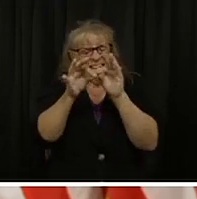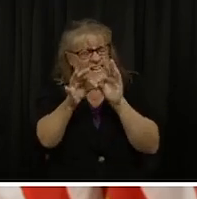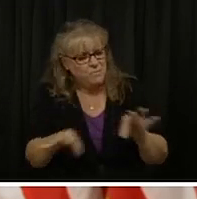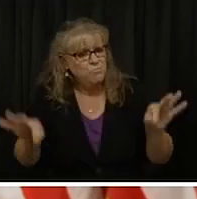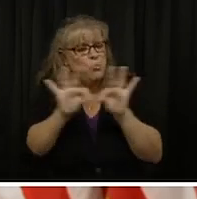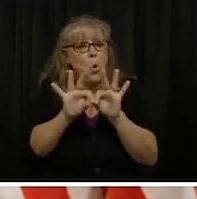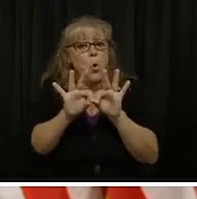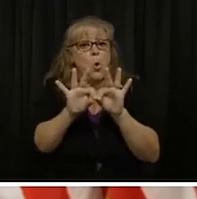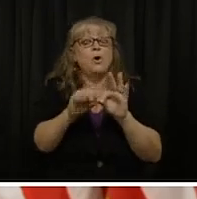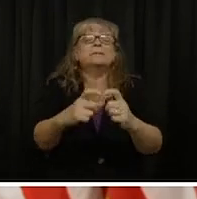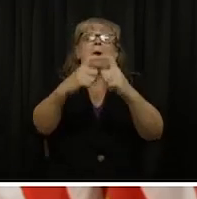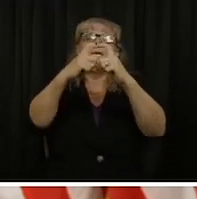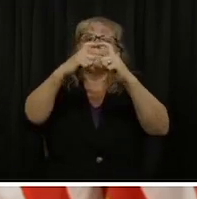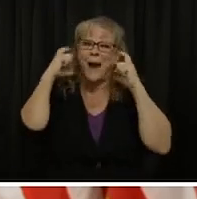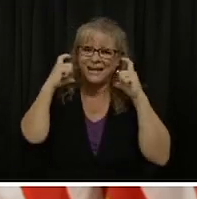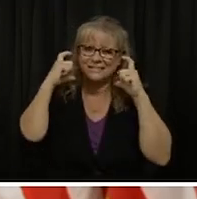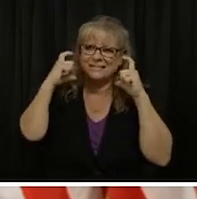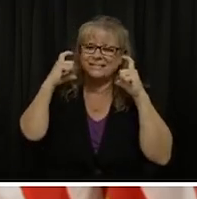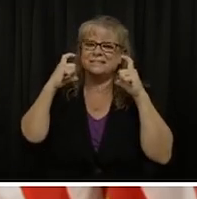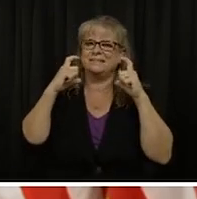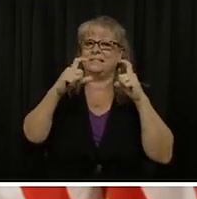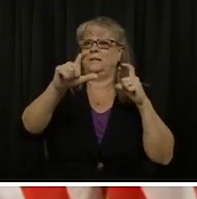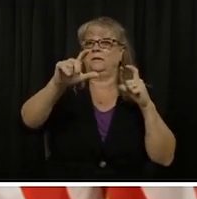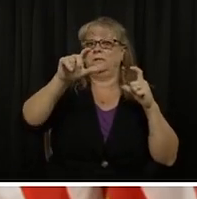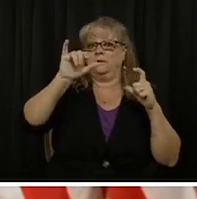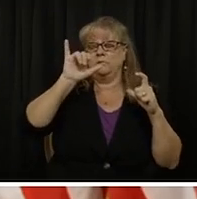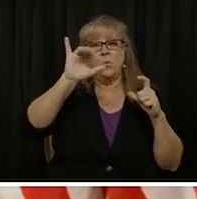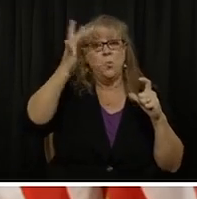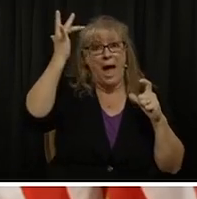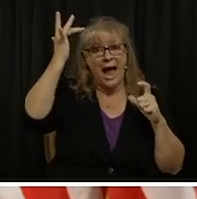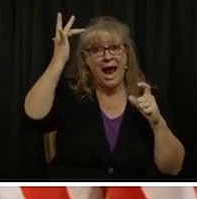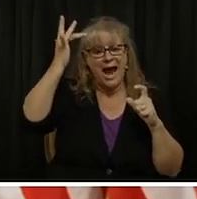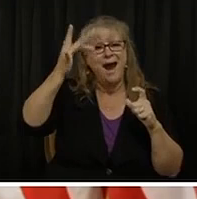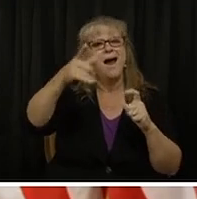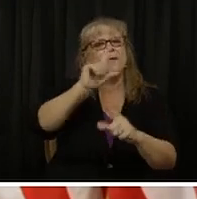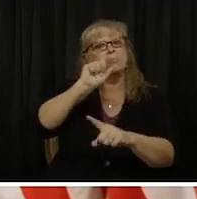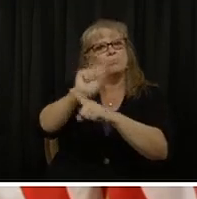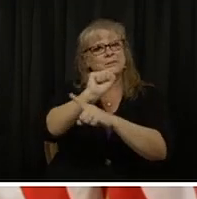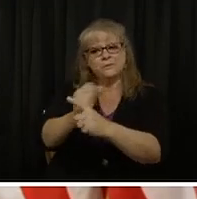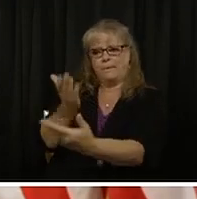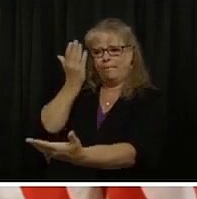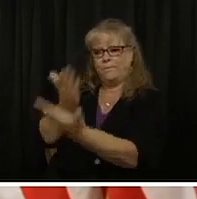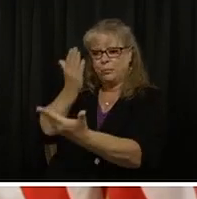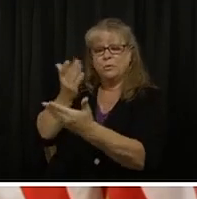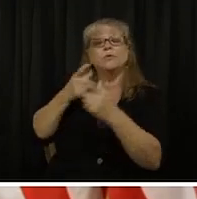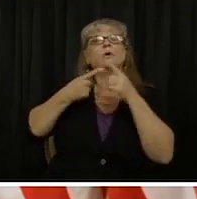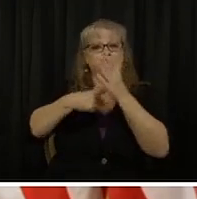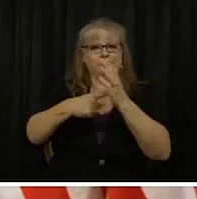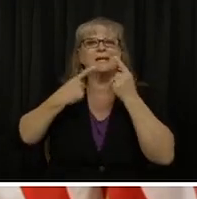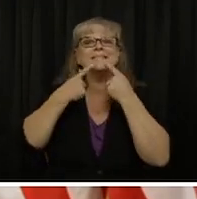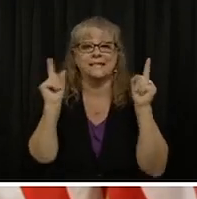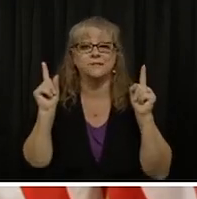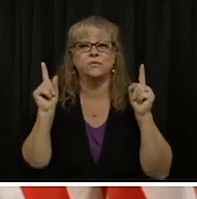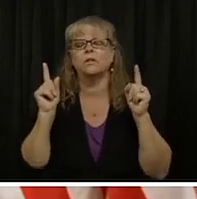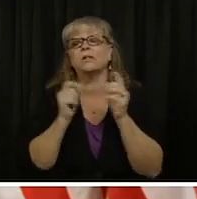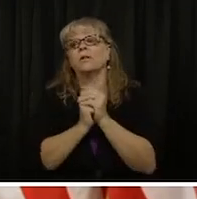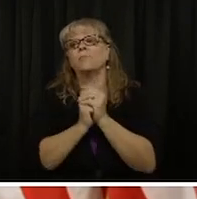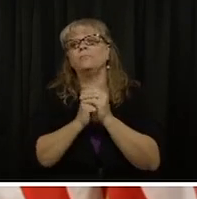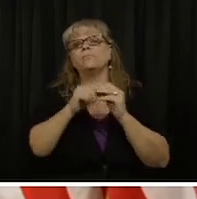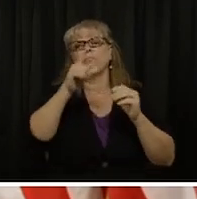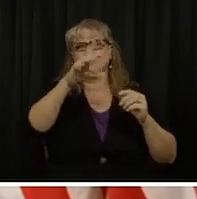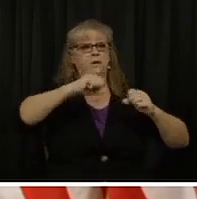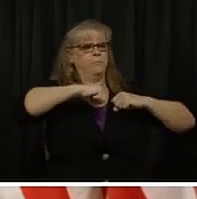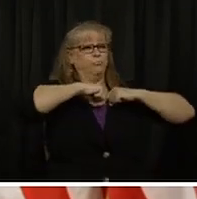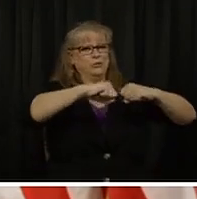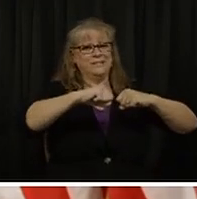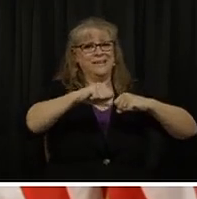that really justify that actions on behalf of protecting our economy and protecting the health of the people of our state.